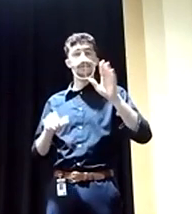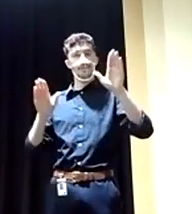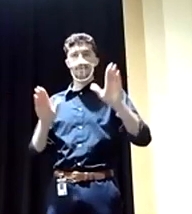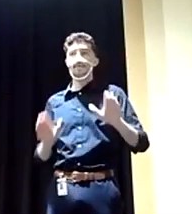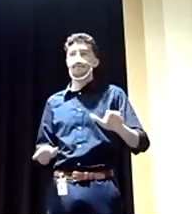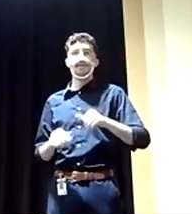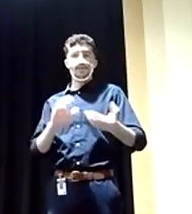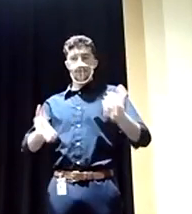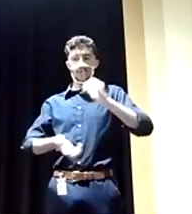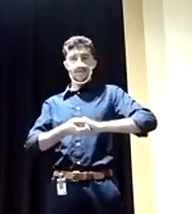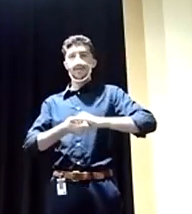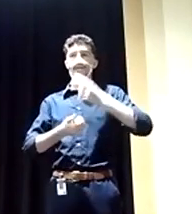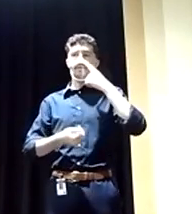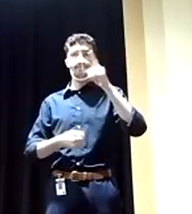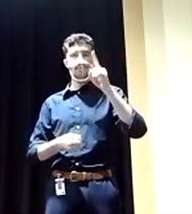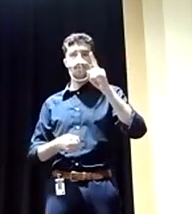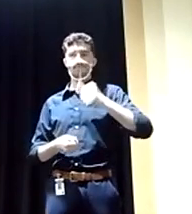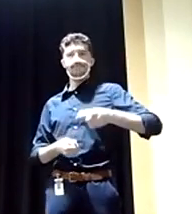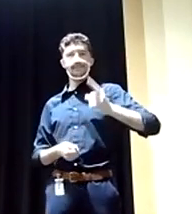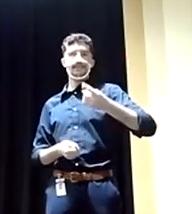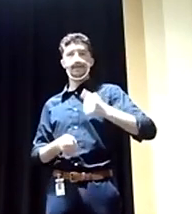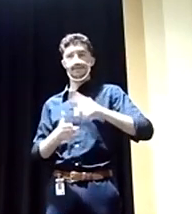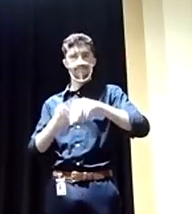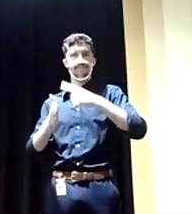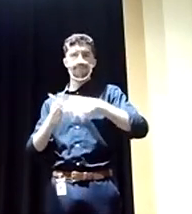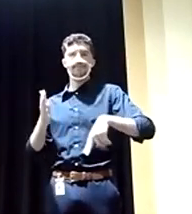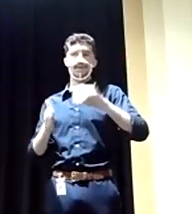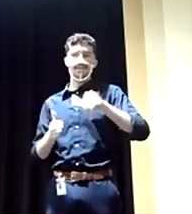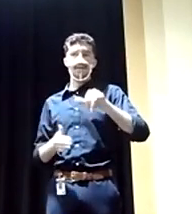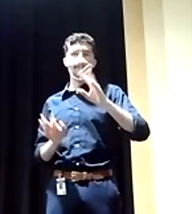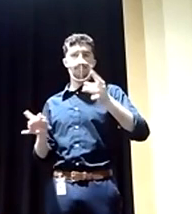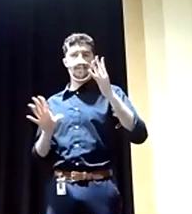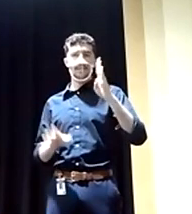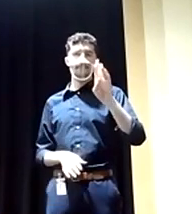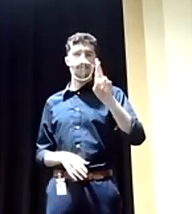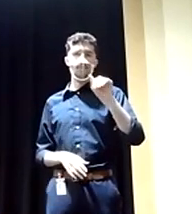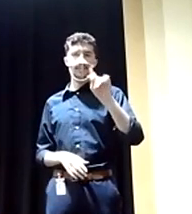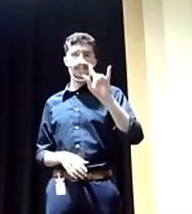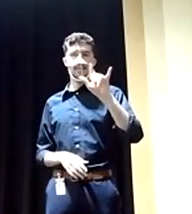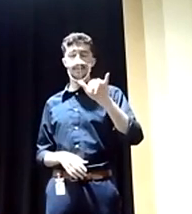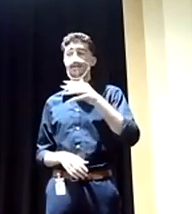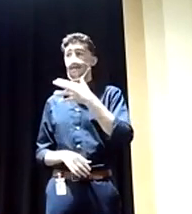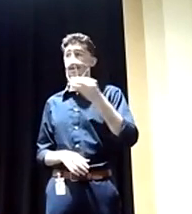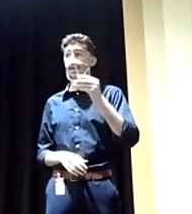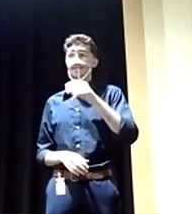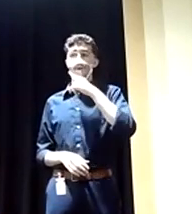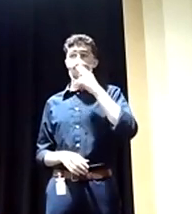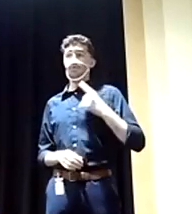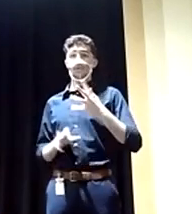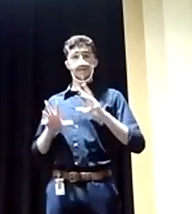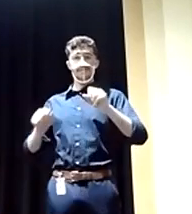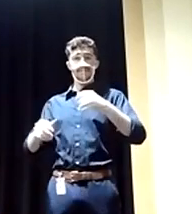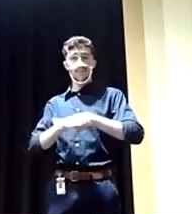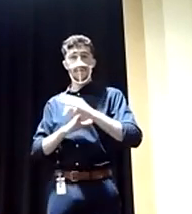unity on condemning the brutality and unprovoked nature of the Russian invasion of Ukraine.